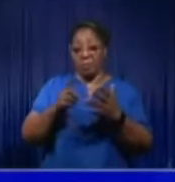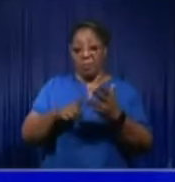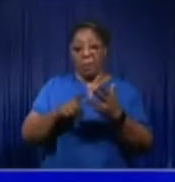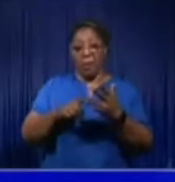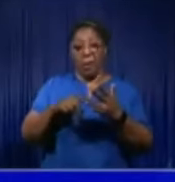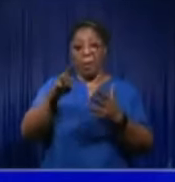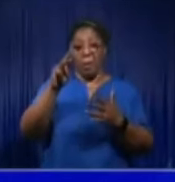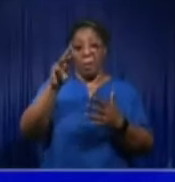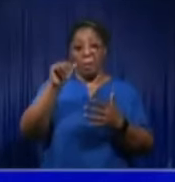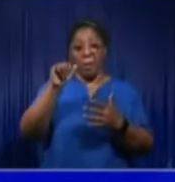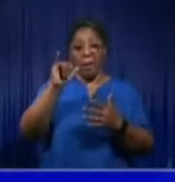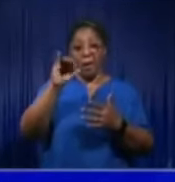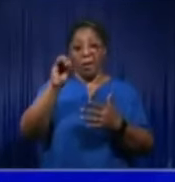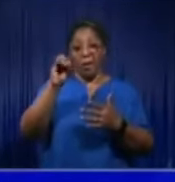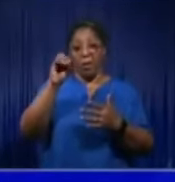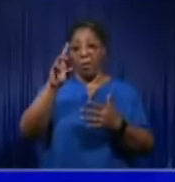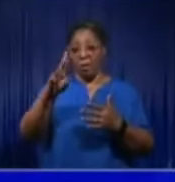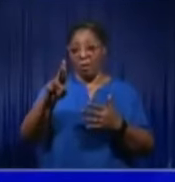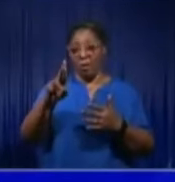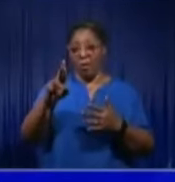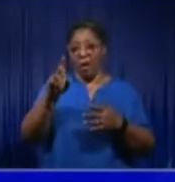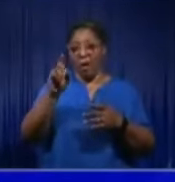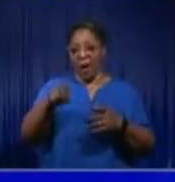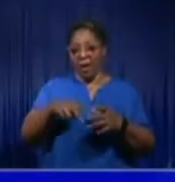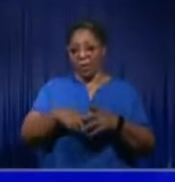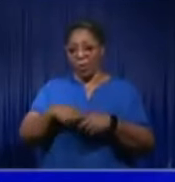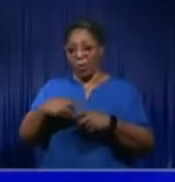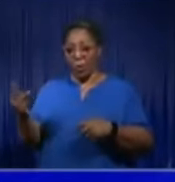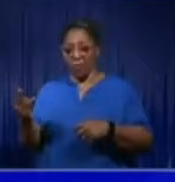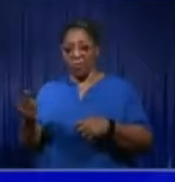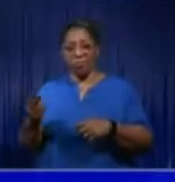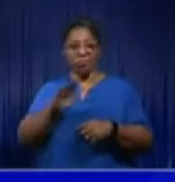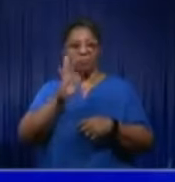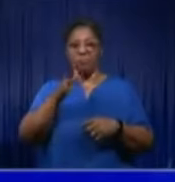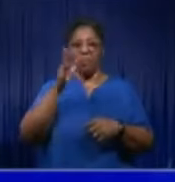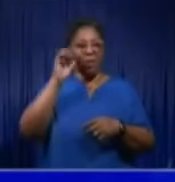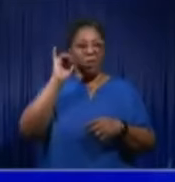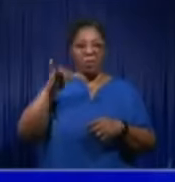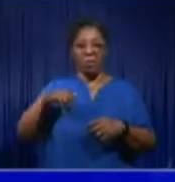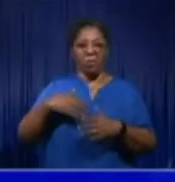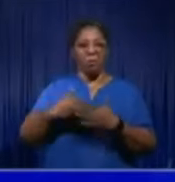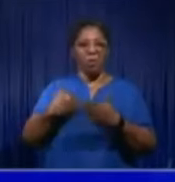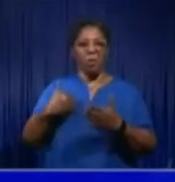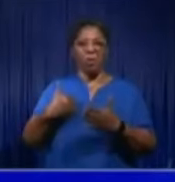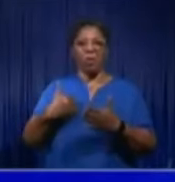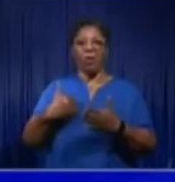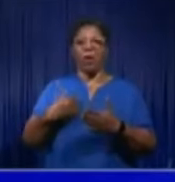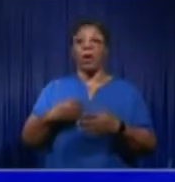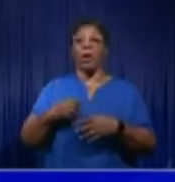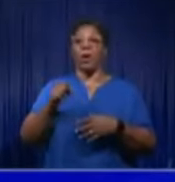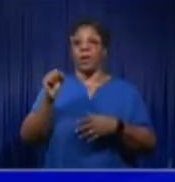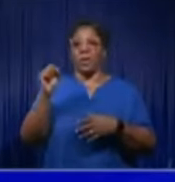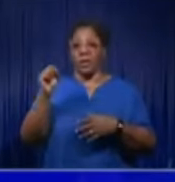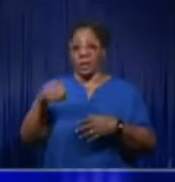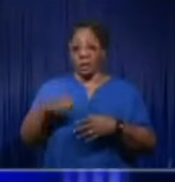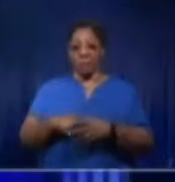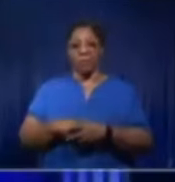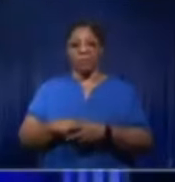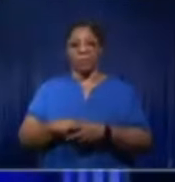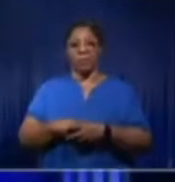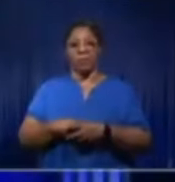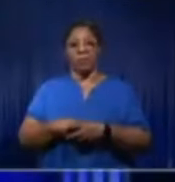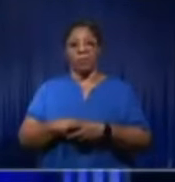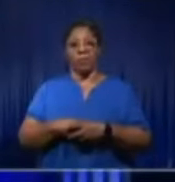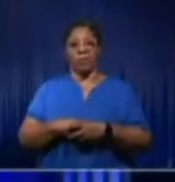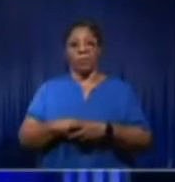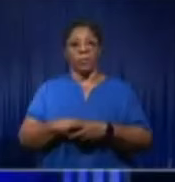himself. I have never heard that in my life. so, yes, you can deem us reneging